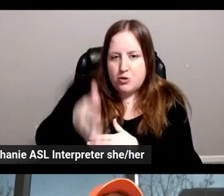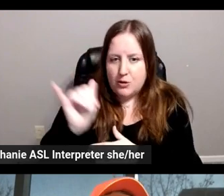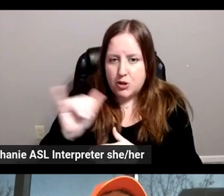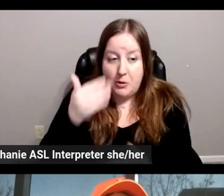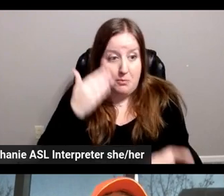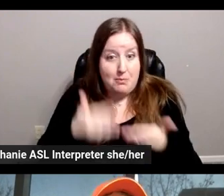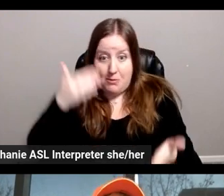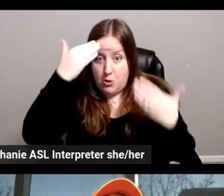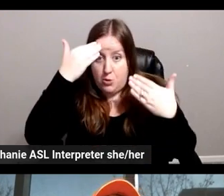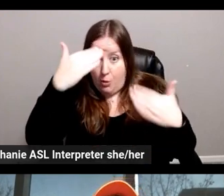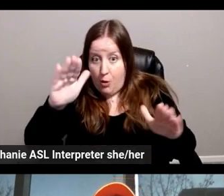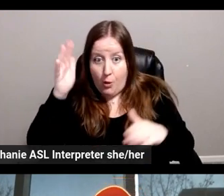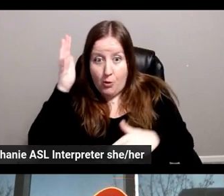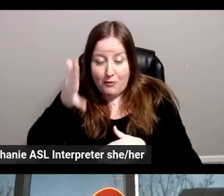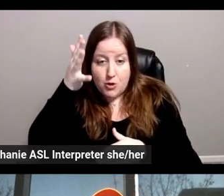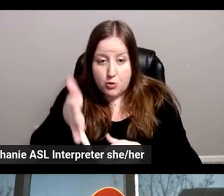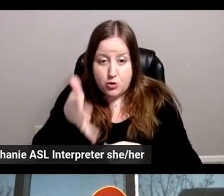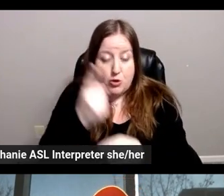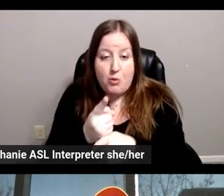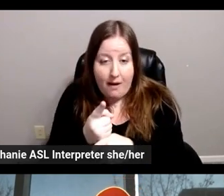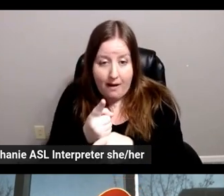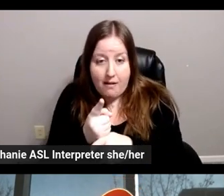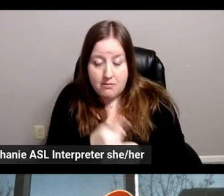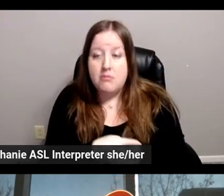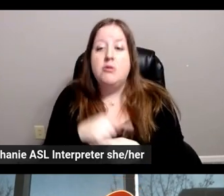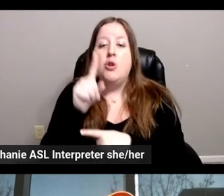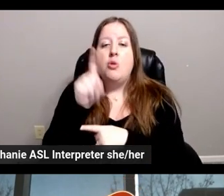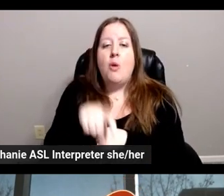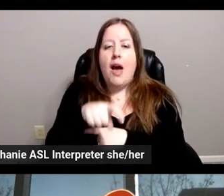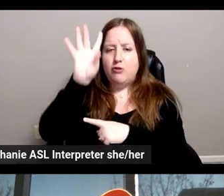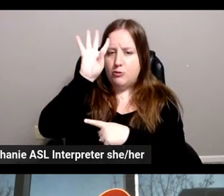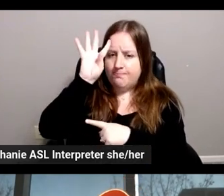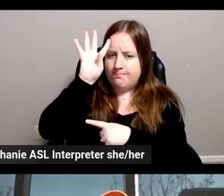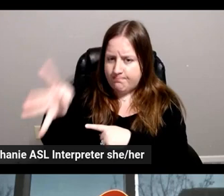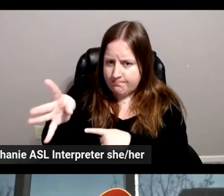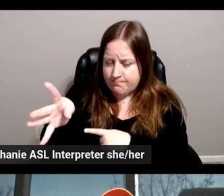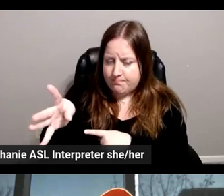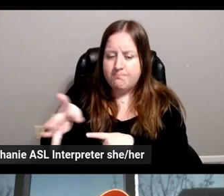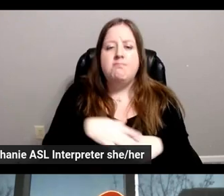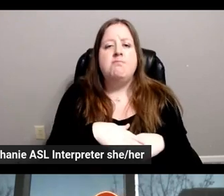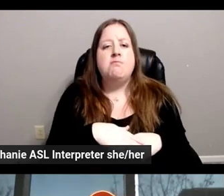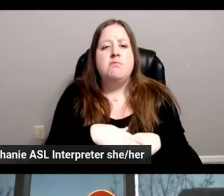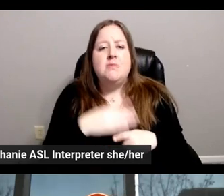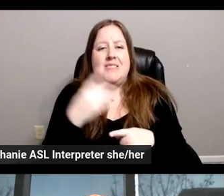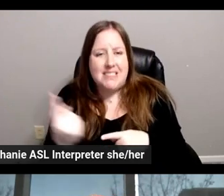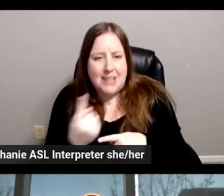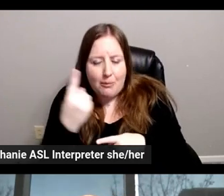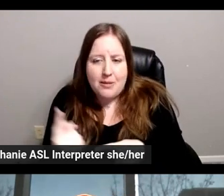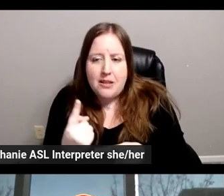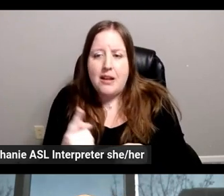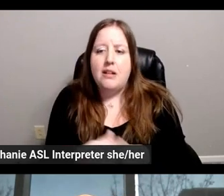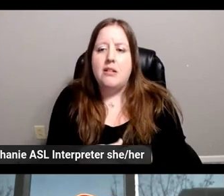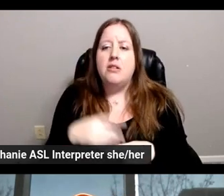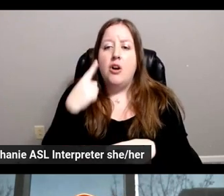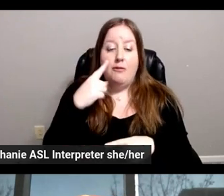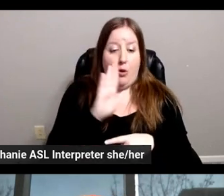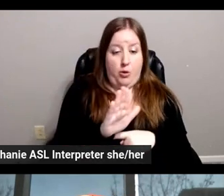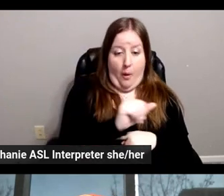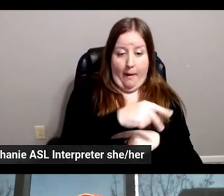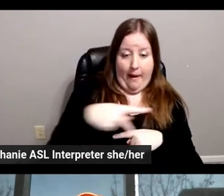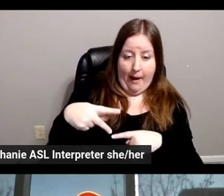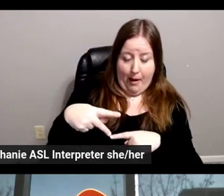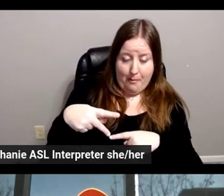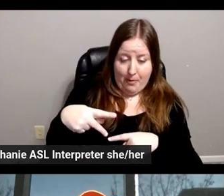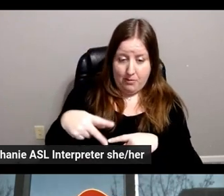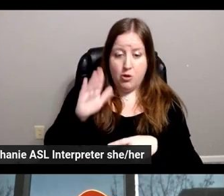know what's coming next at the end of the day, right? So, you need to create something. You need to have something in between your application, your backend